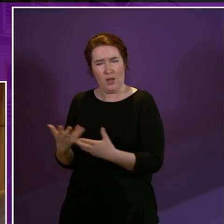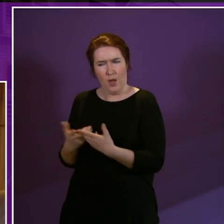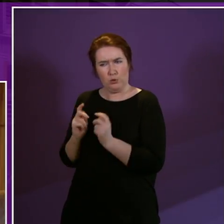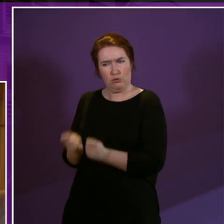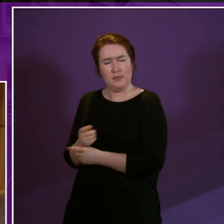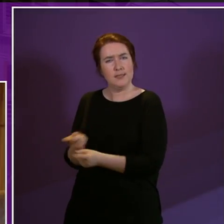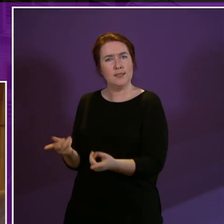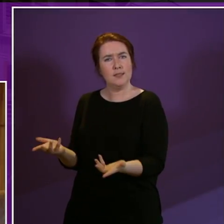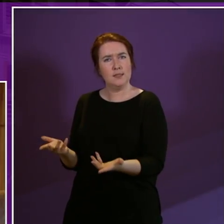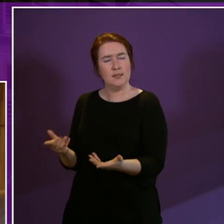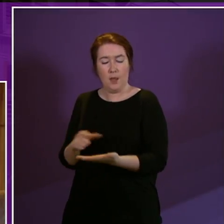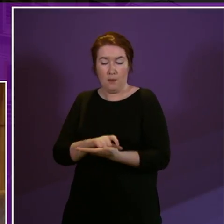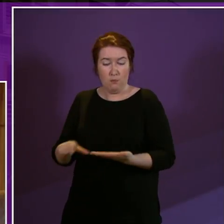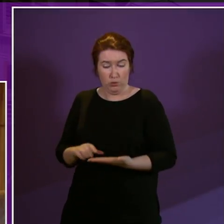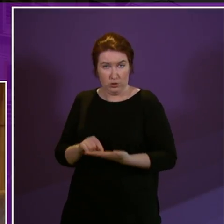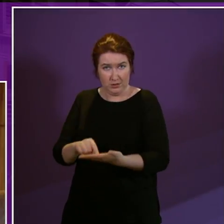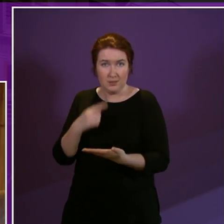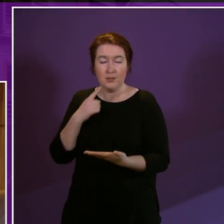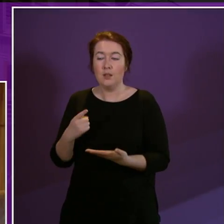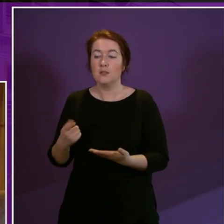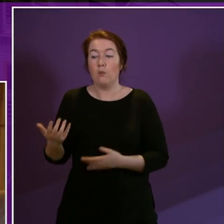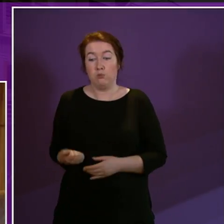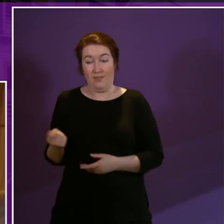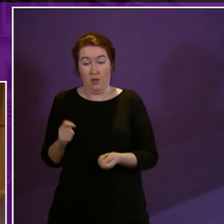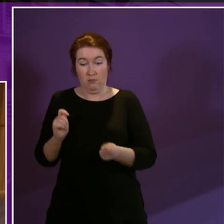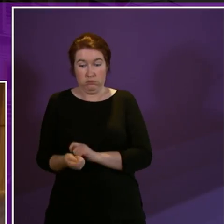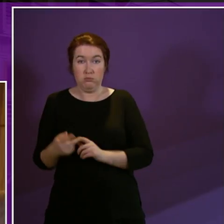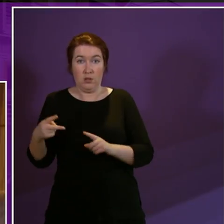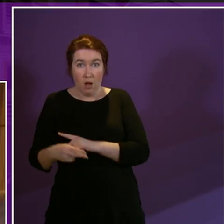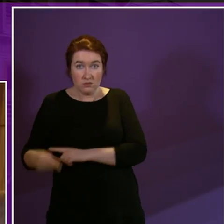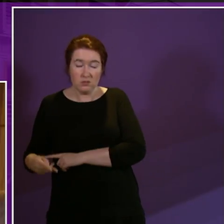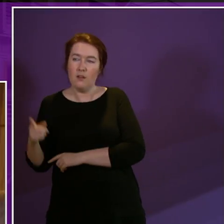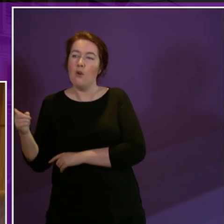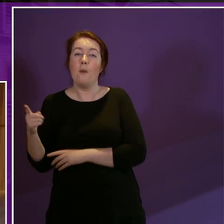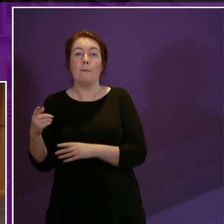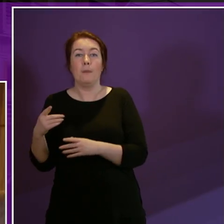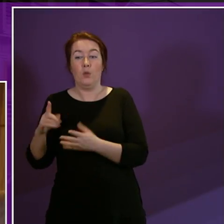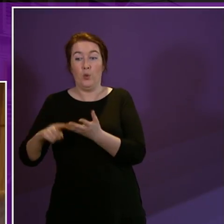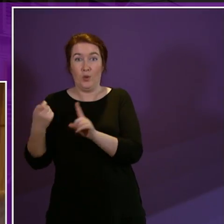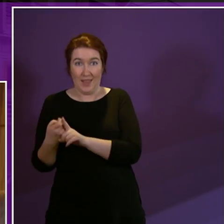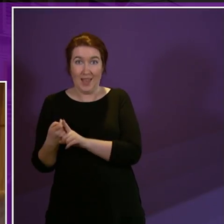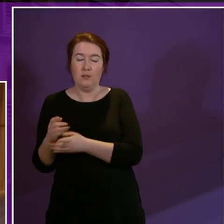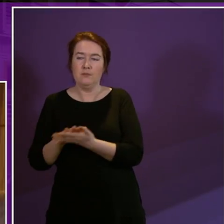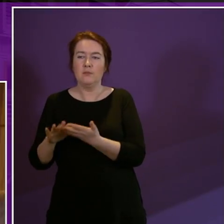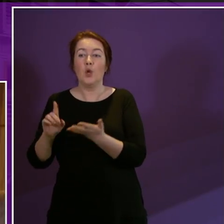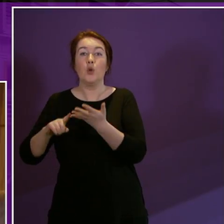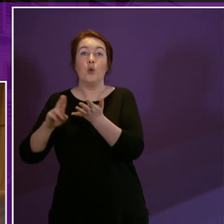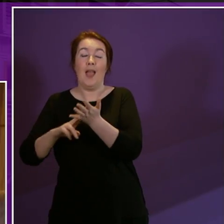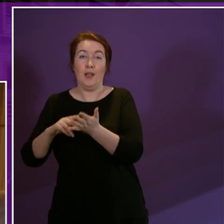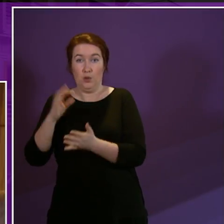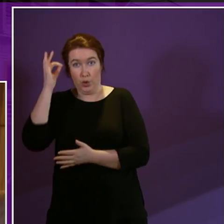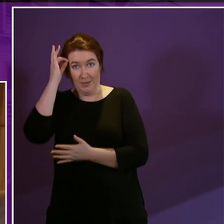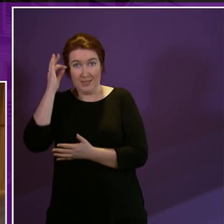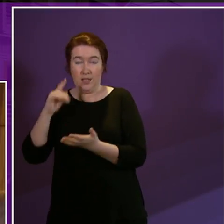motion before us notes that the welfare cuts of the UK government have led the UN committee on the rights of persons with disabilities to